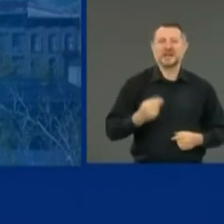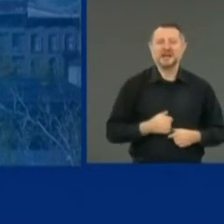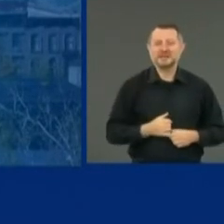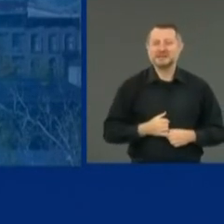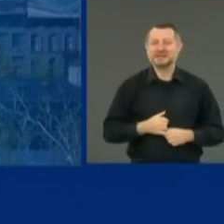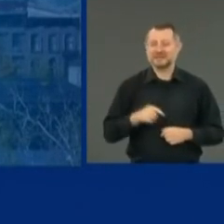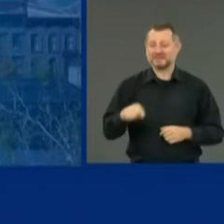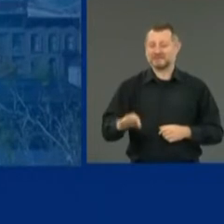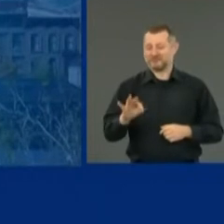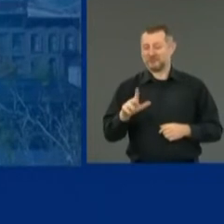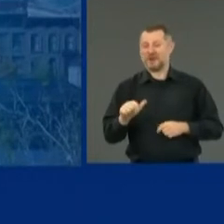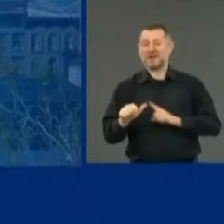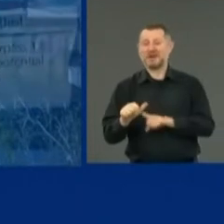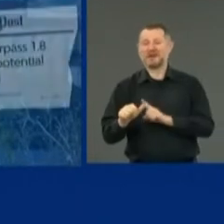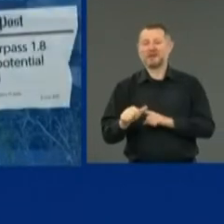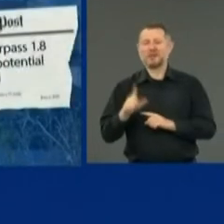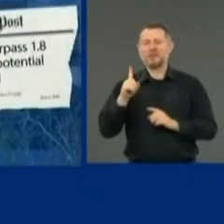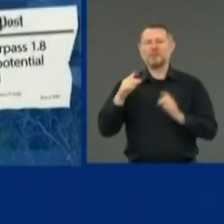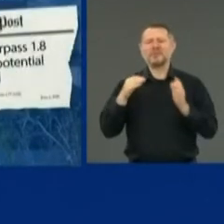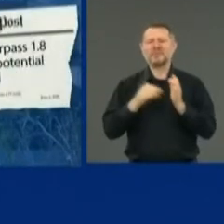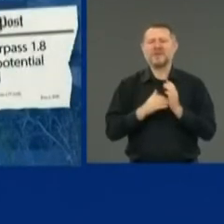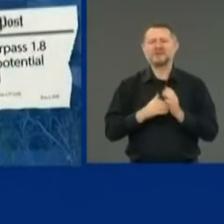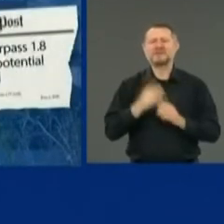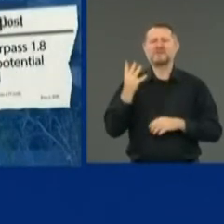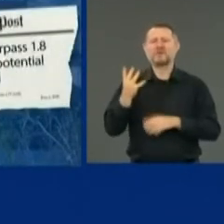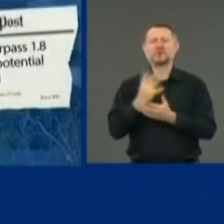1,000 for the fourth day in a row.